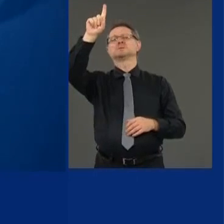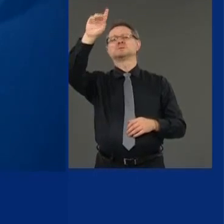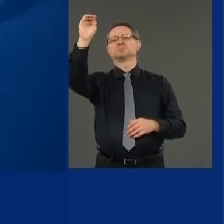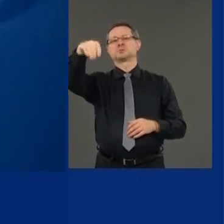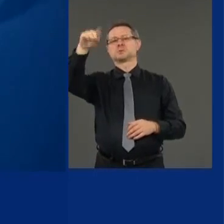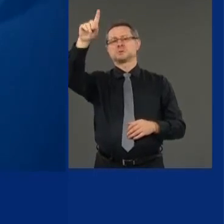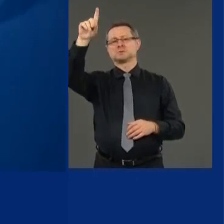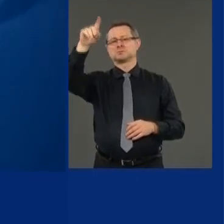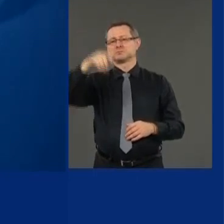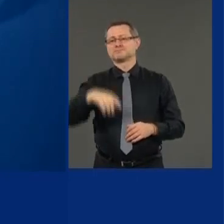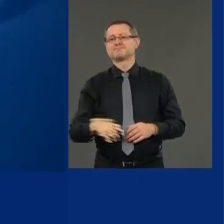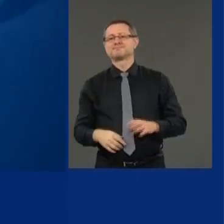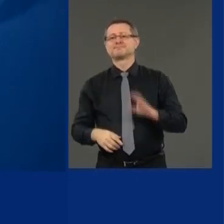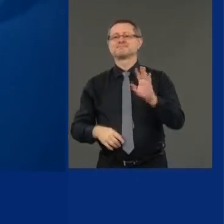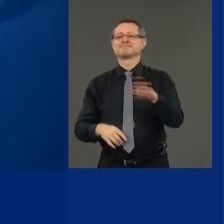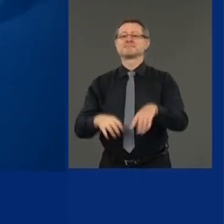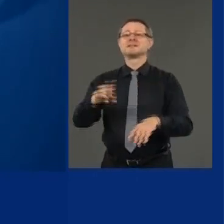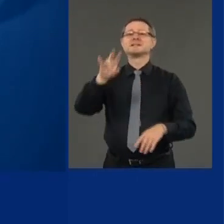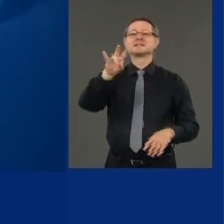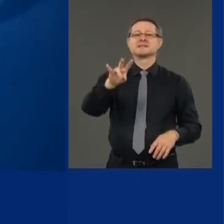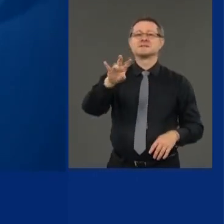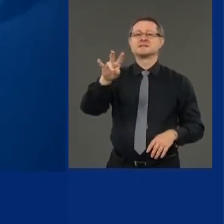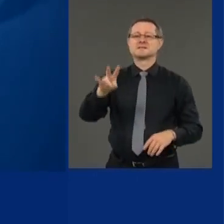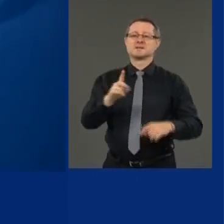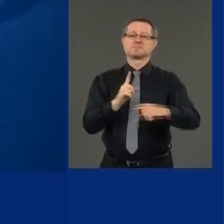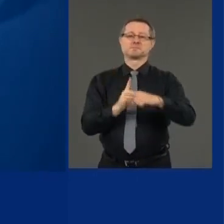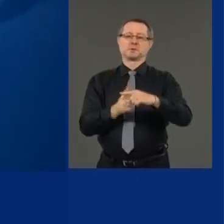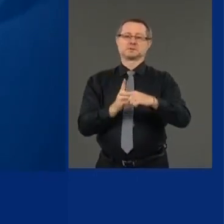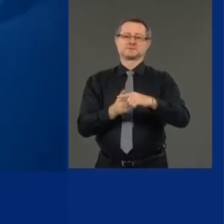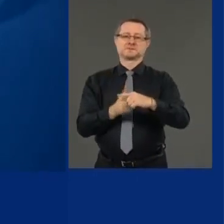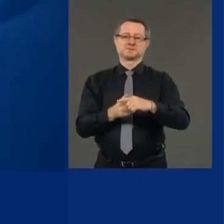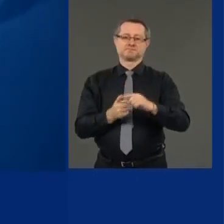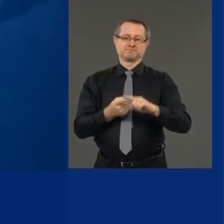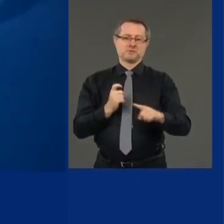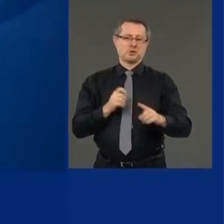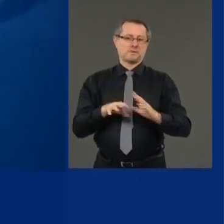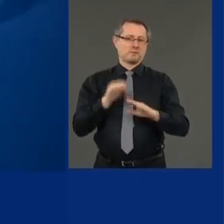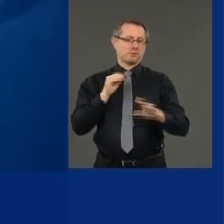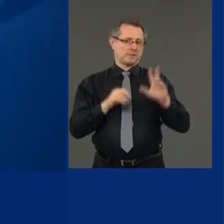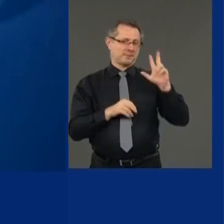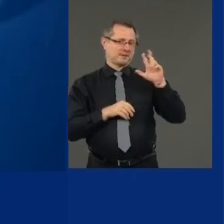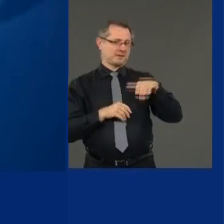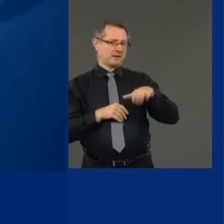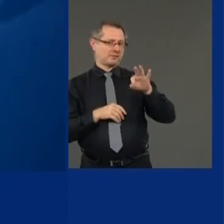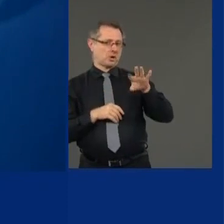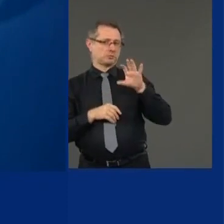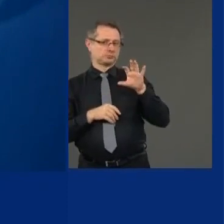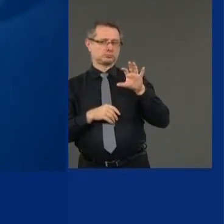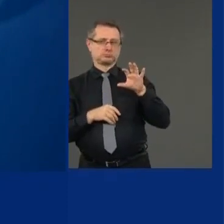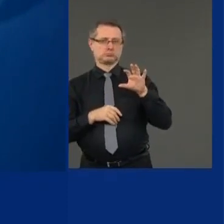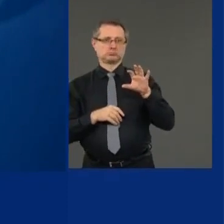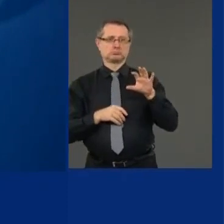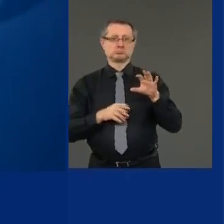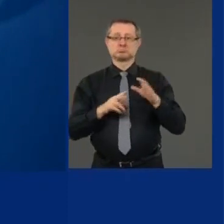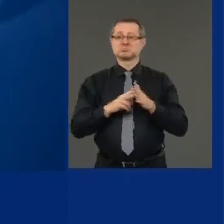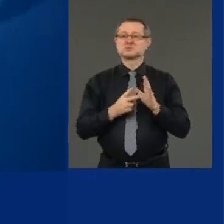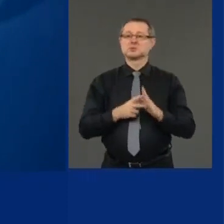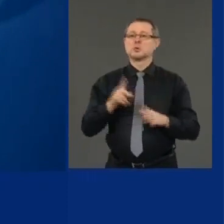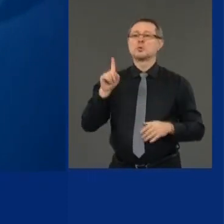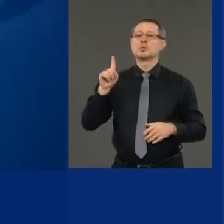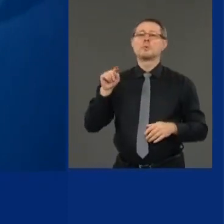77 positives out of 3,900 people tested, which is 1.9.